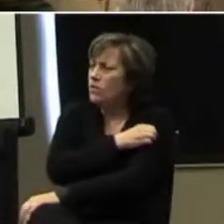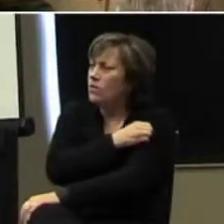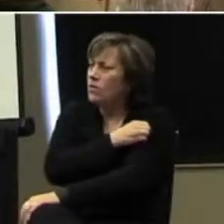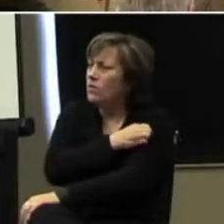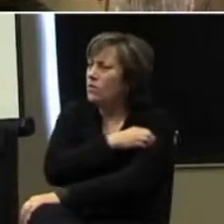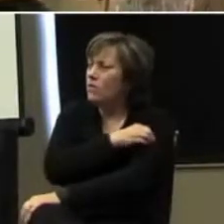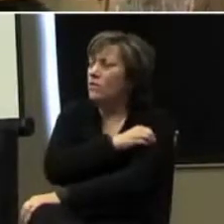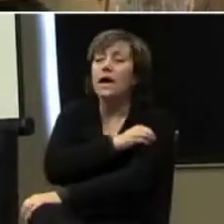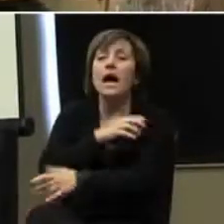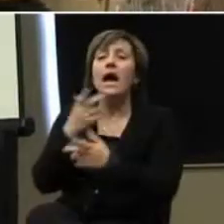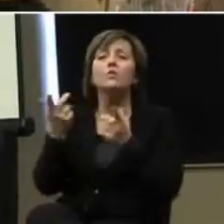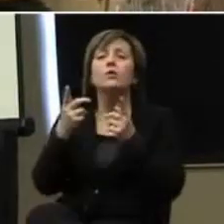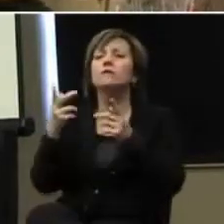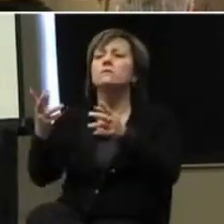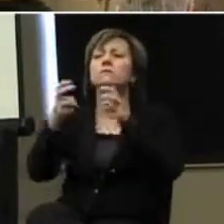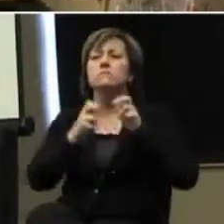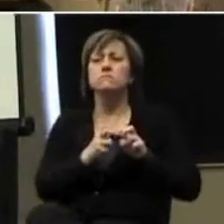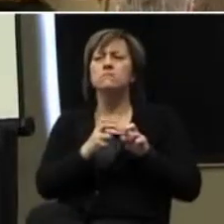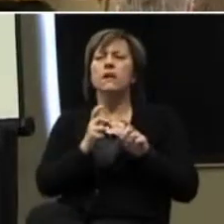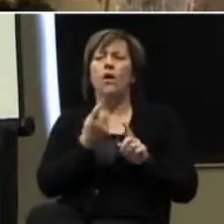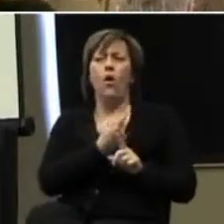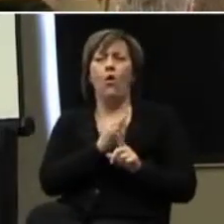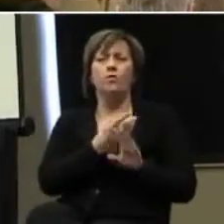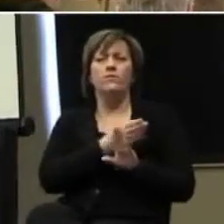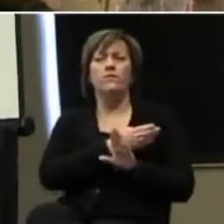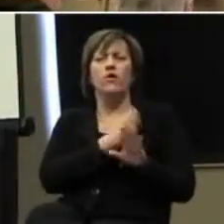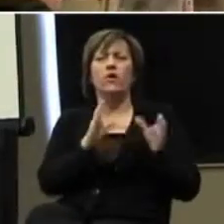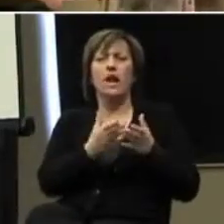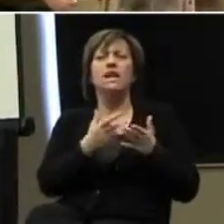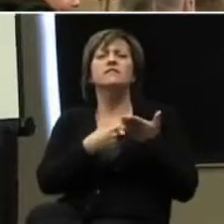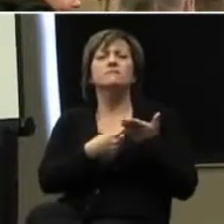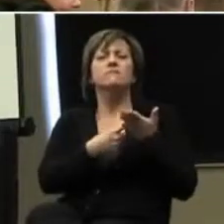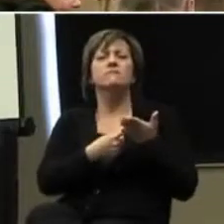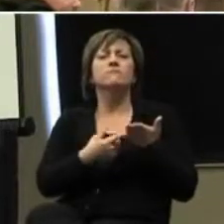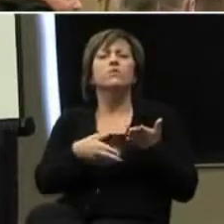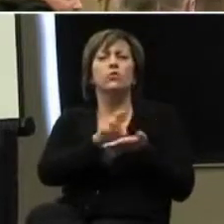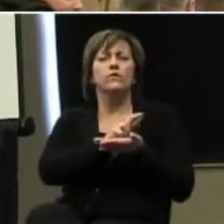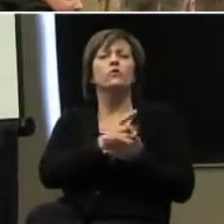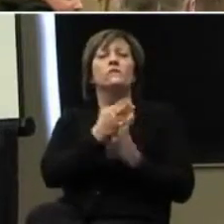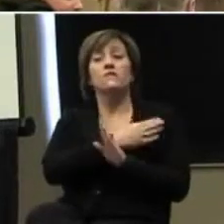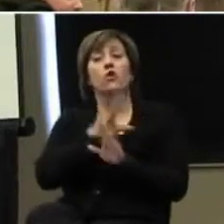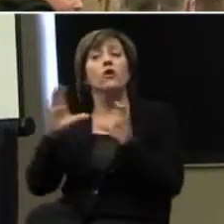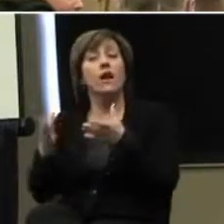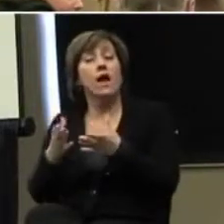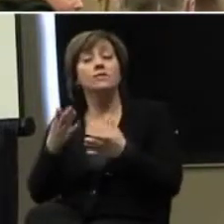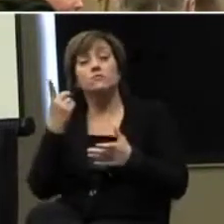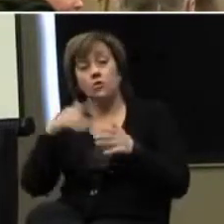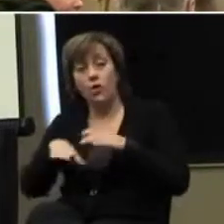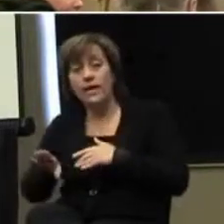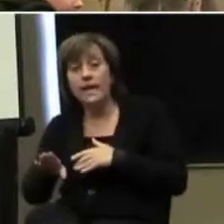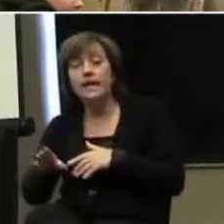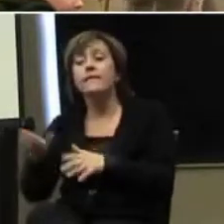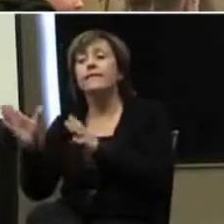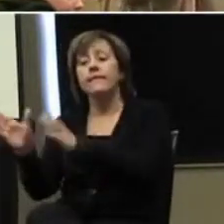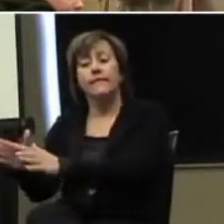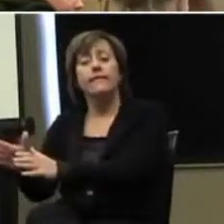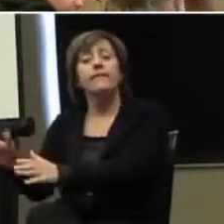I would, I would get him alone before class and I would go over that with him. Yep. Yep. I'd make